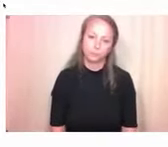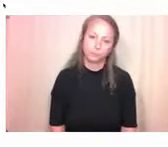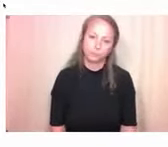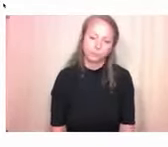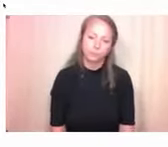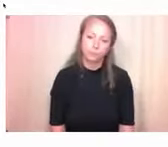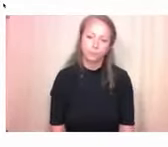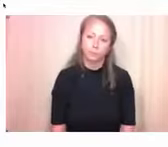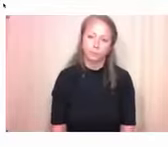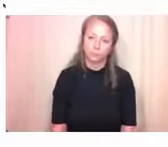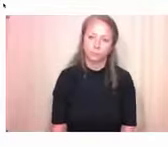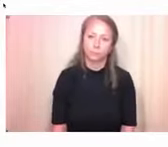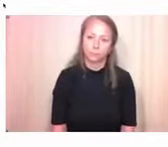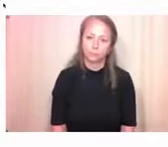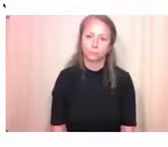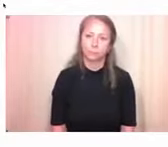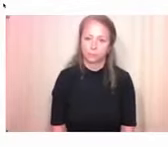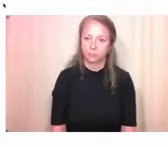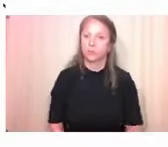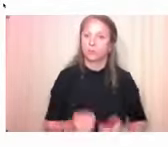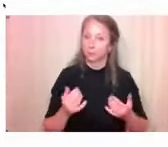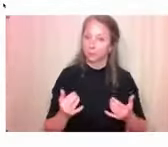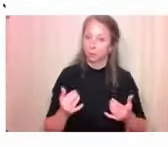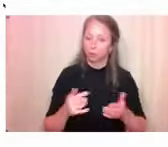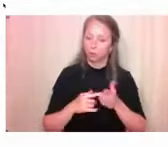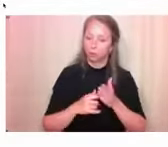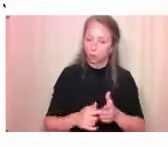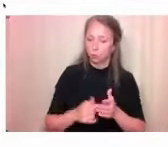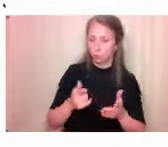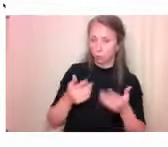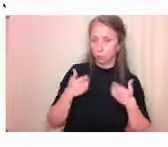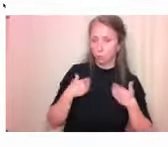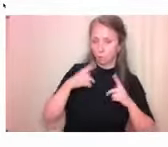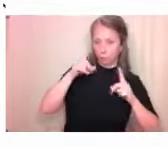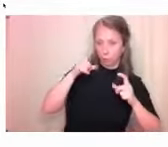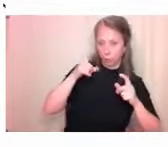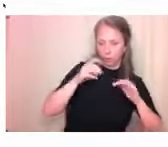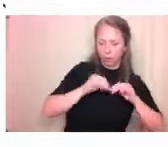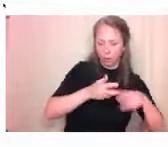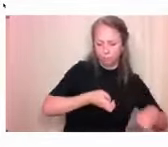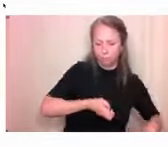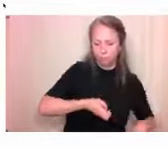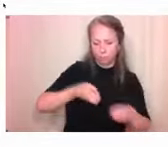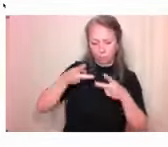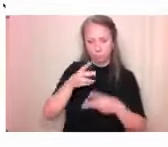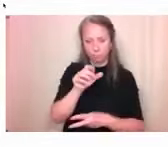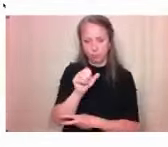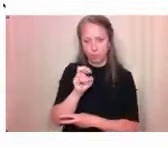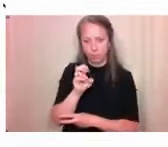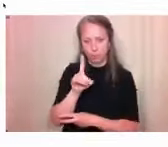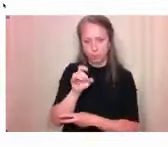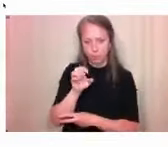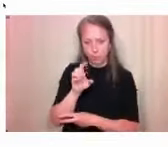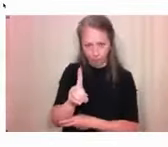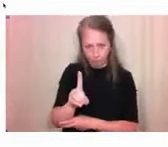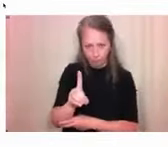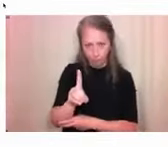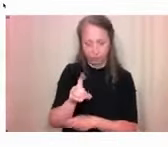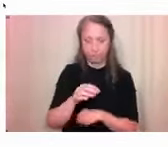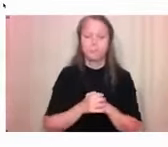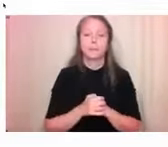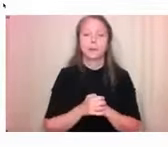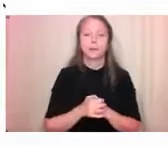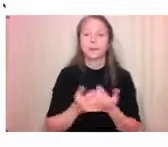So next, we're going to demonstrate how to upload a photo to the Candid Access map. So in this case, this person is going to take a photo